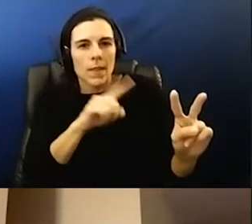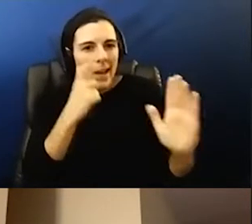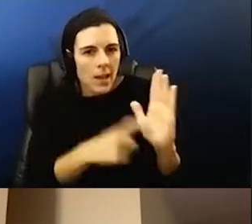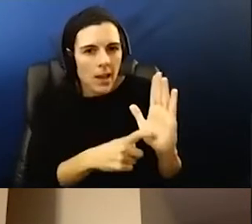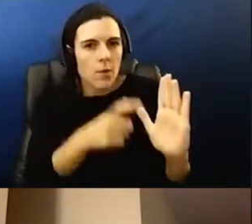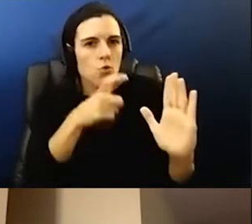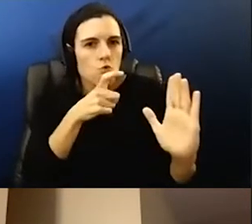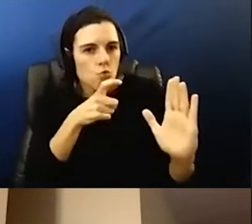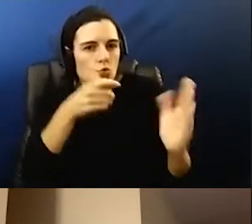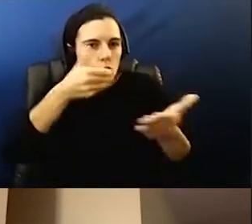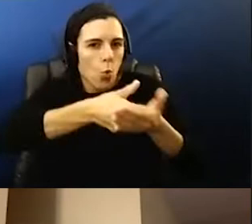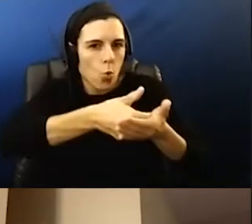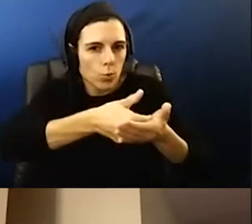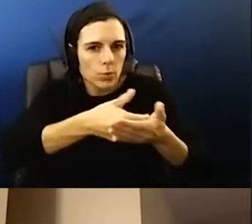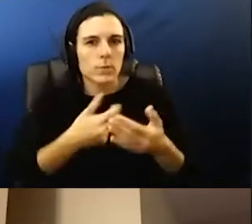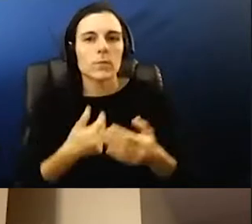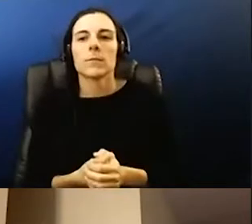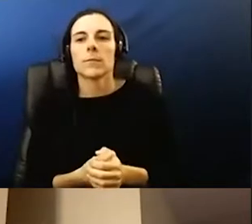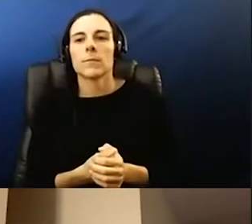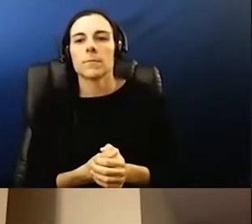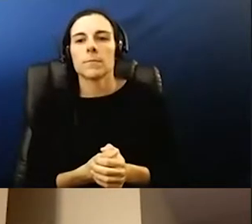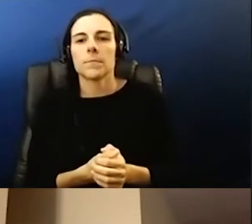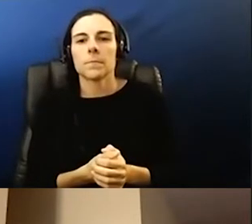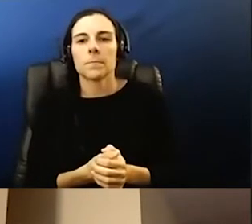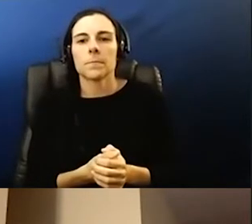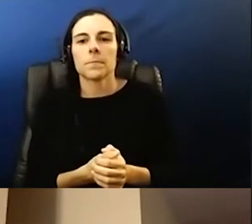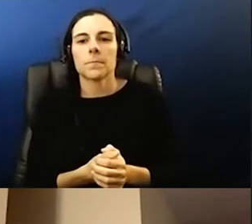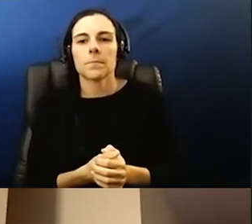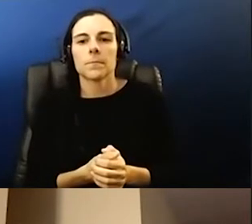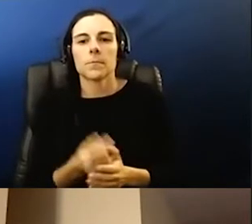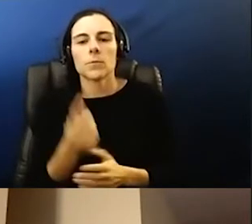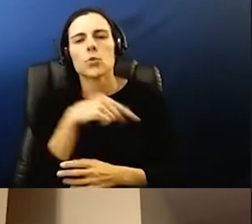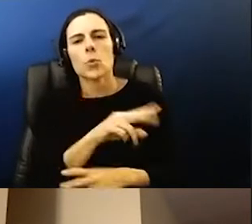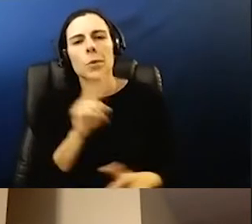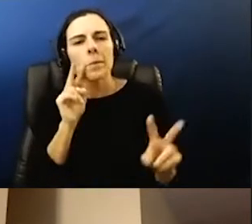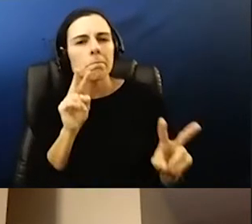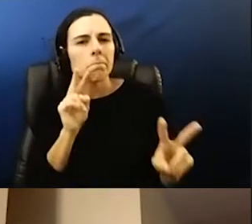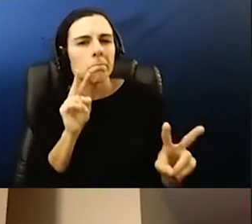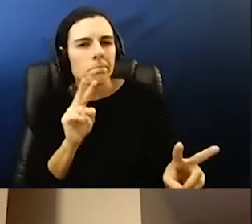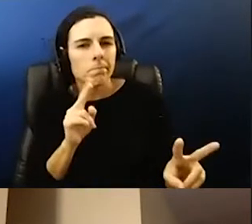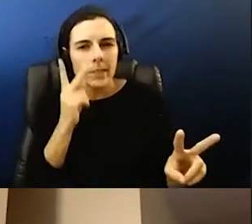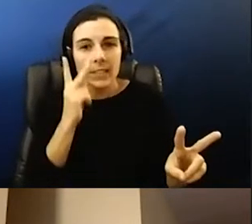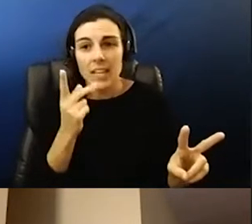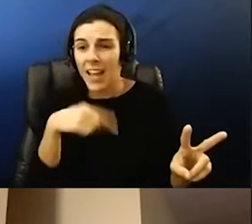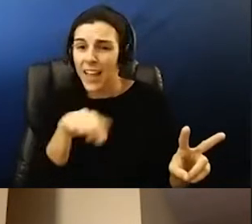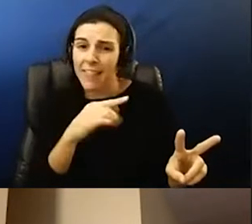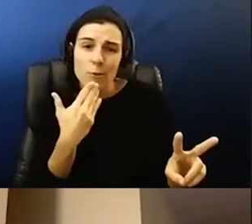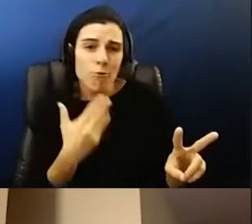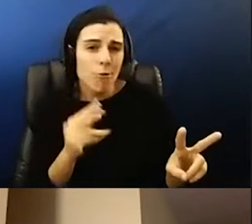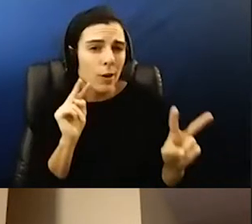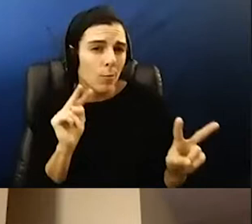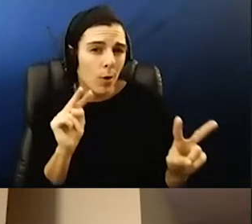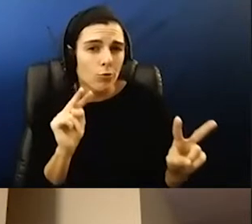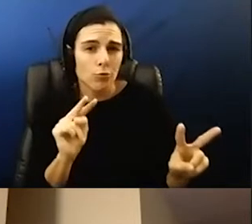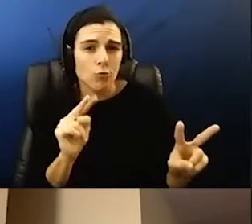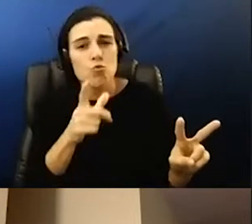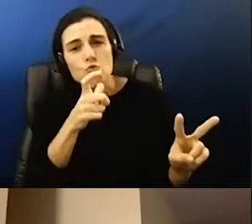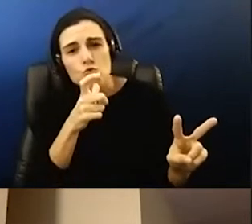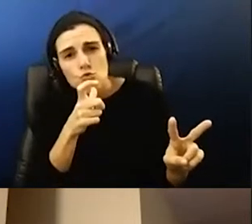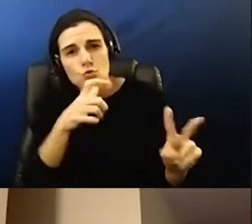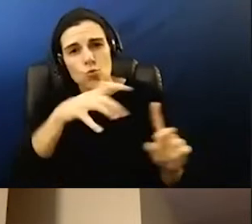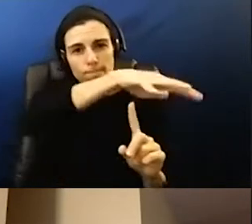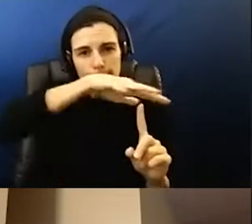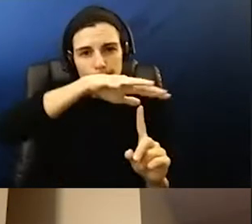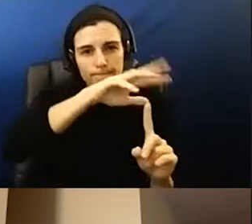who those close contacts are. And so they look to see, and they're very good at monitoring who is within six